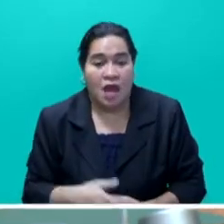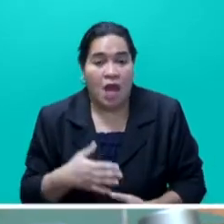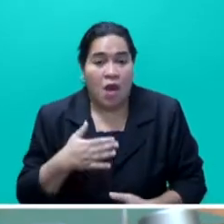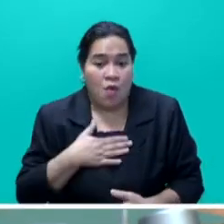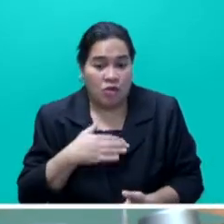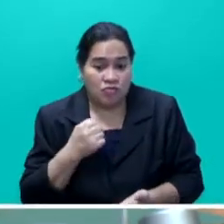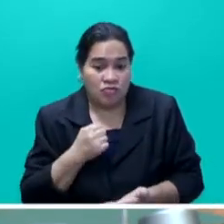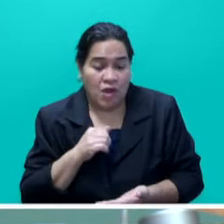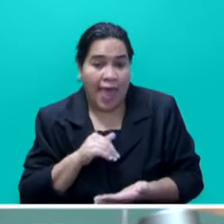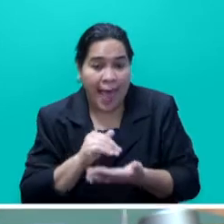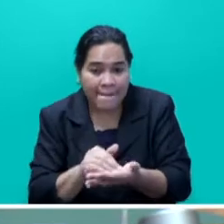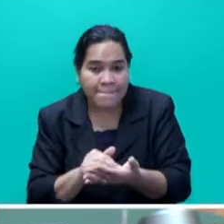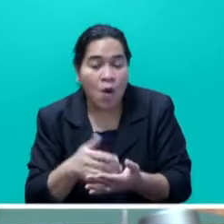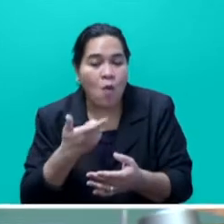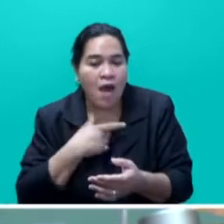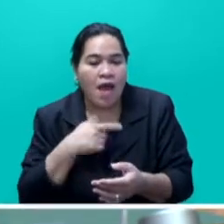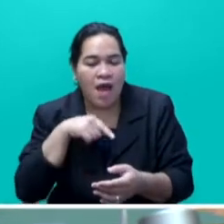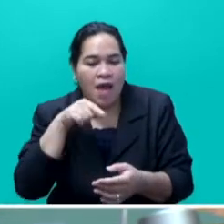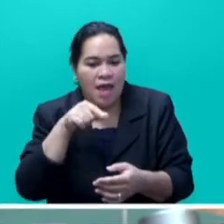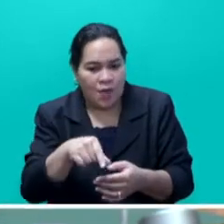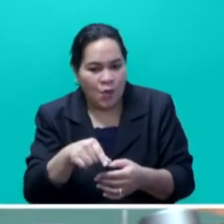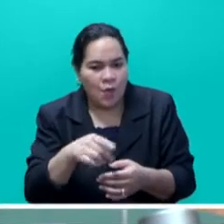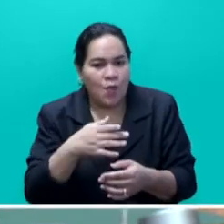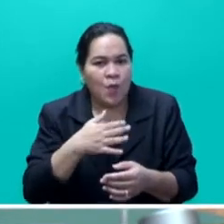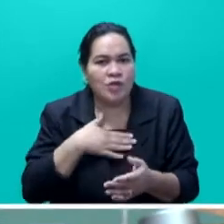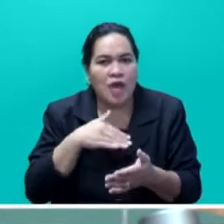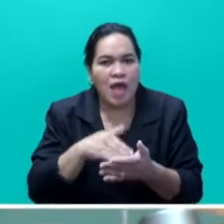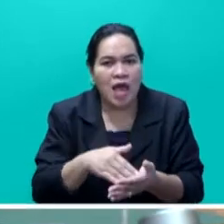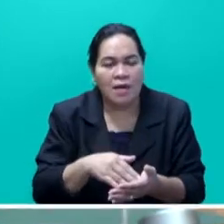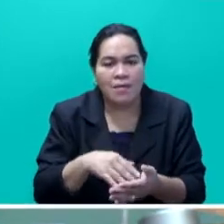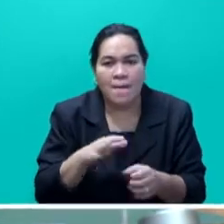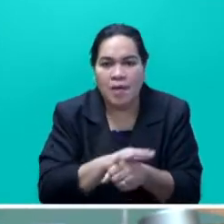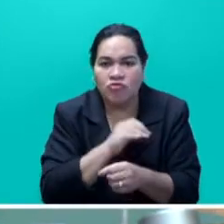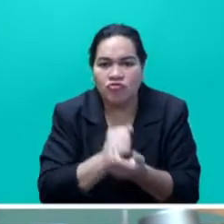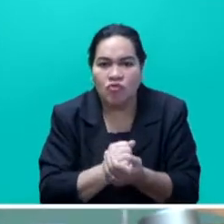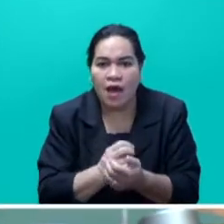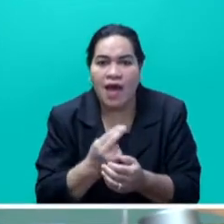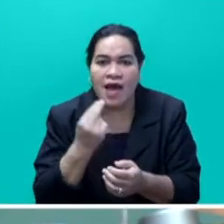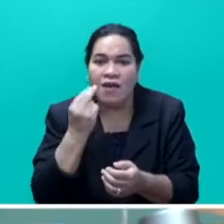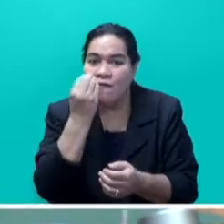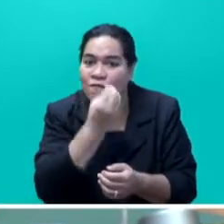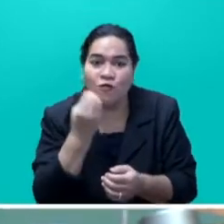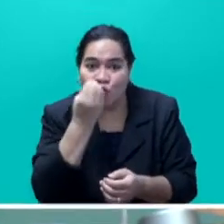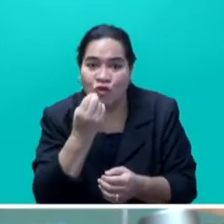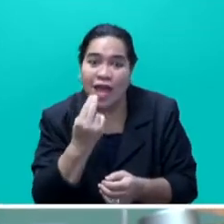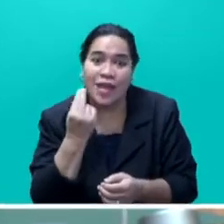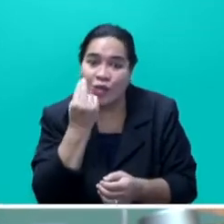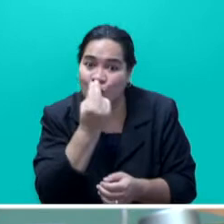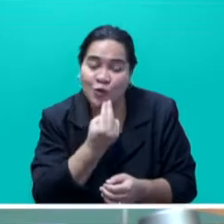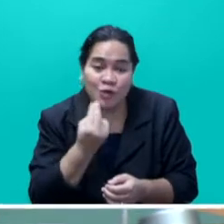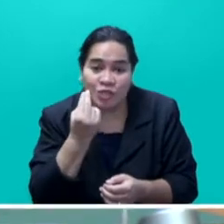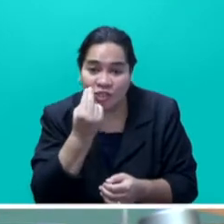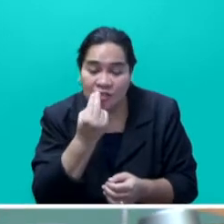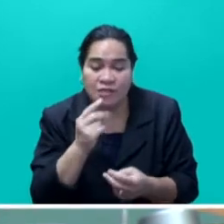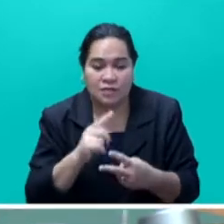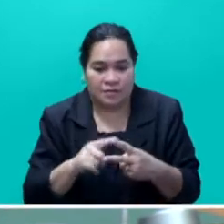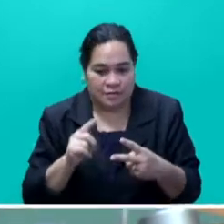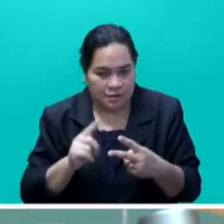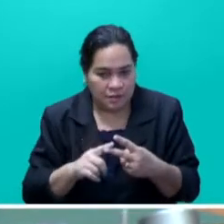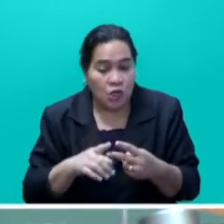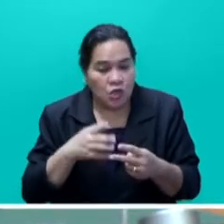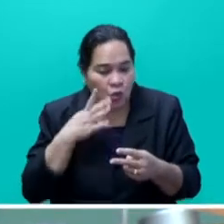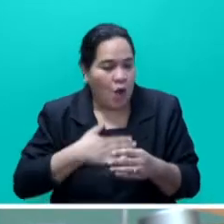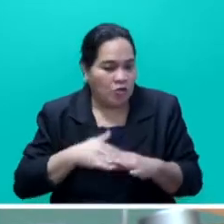food and nutritional security of all Fijians, we are strengthening our orchards development program and are earmarking the establishment of